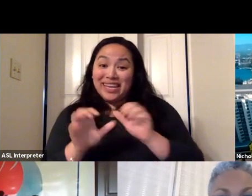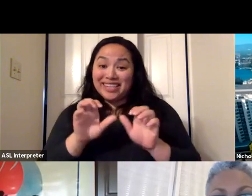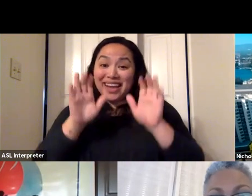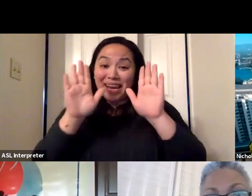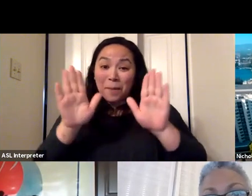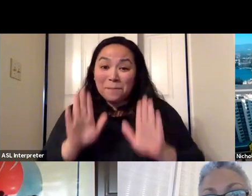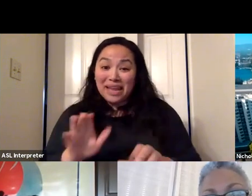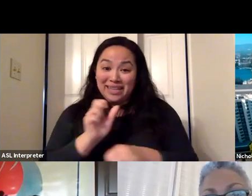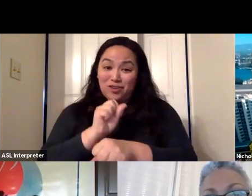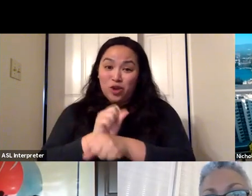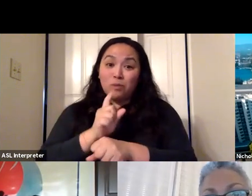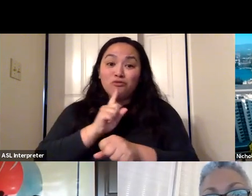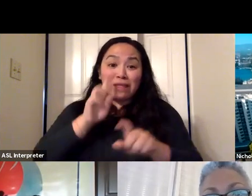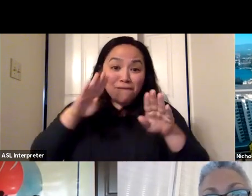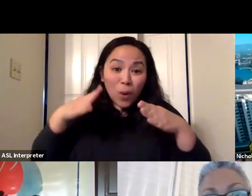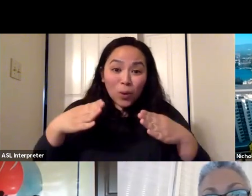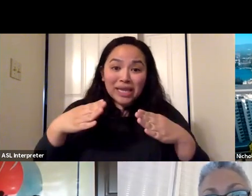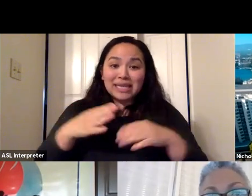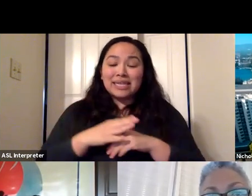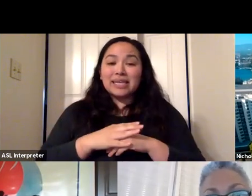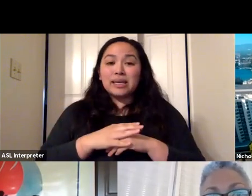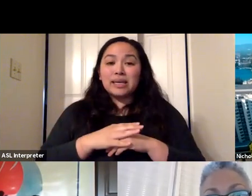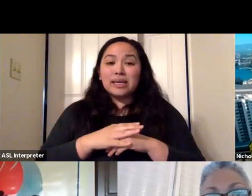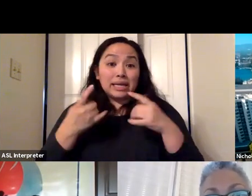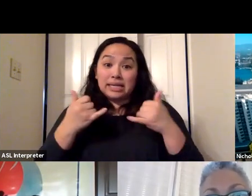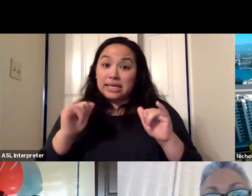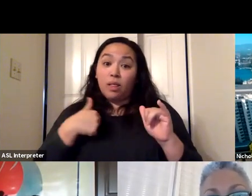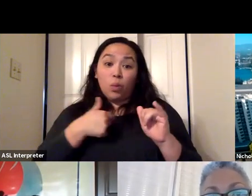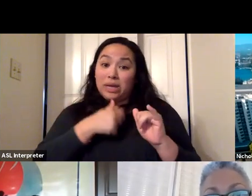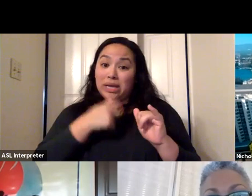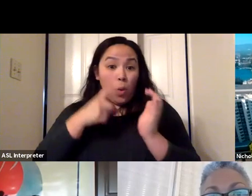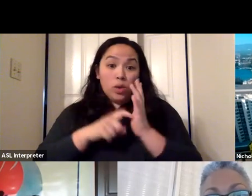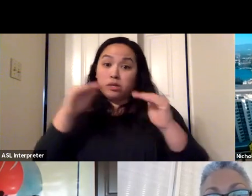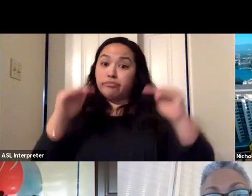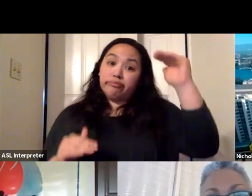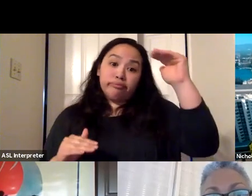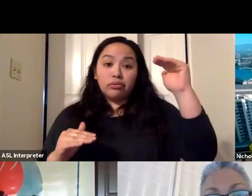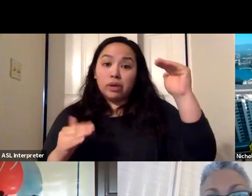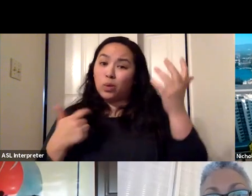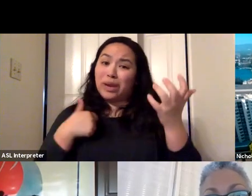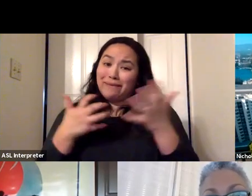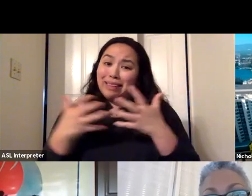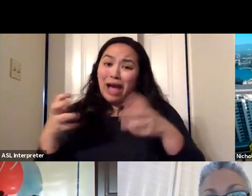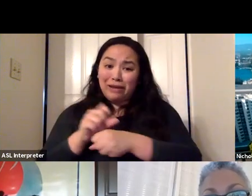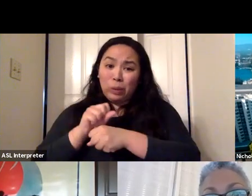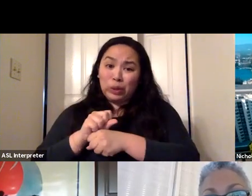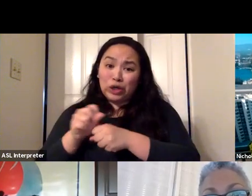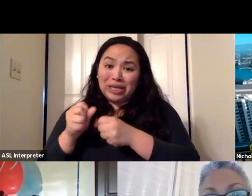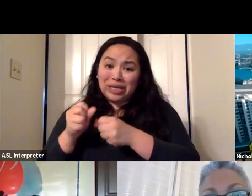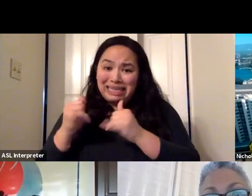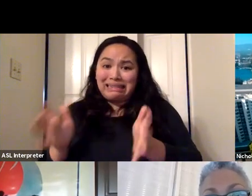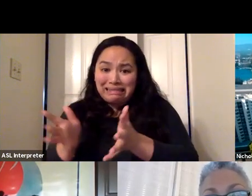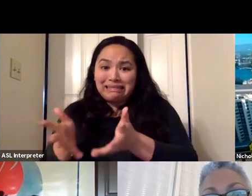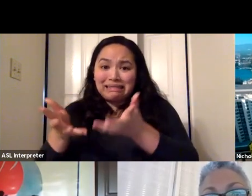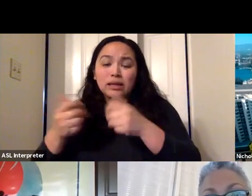and targeted. And despite that, we still have really wide disparities and we have a lot of work to do. So some facts that have remained